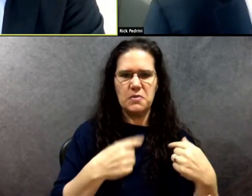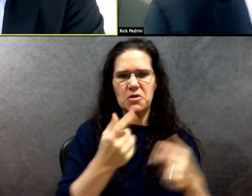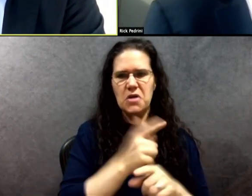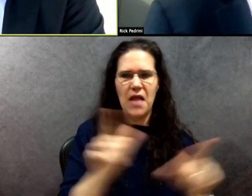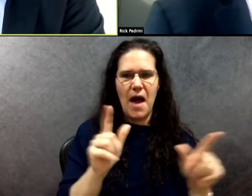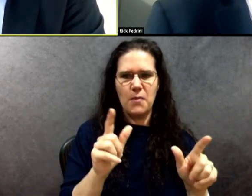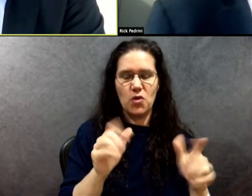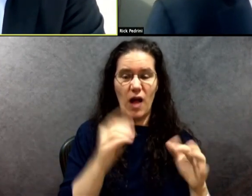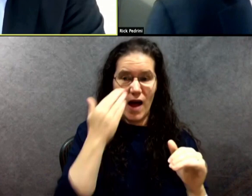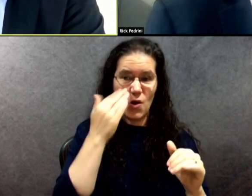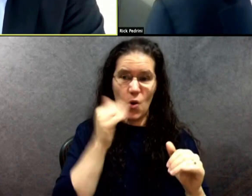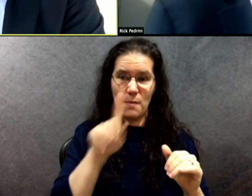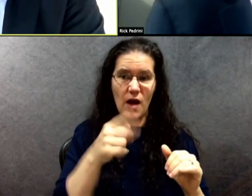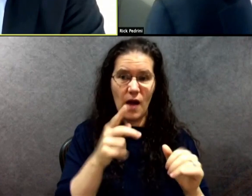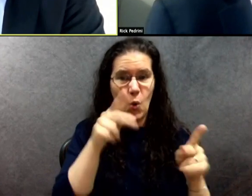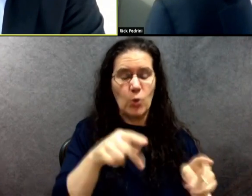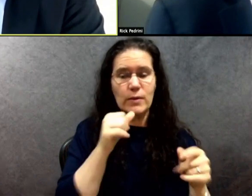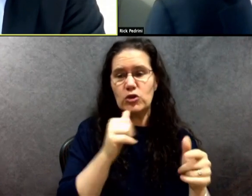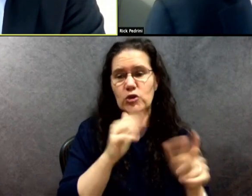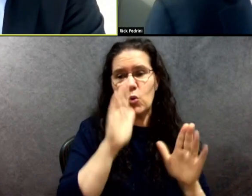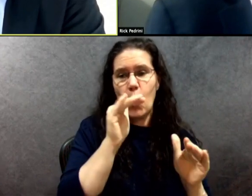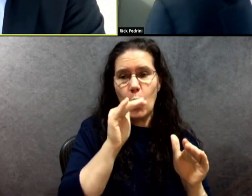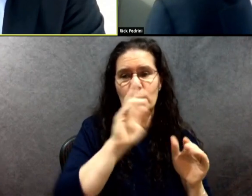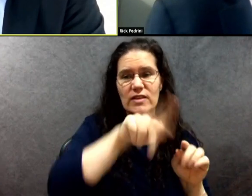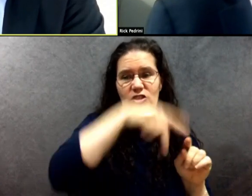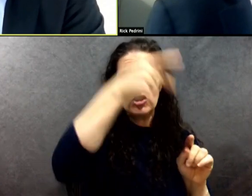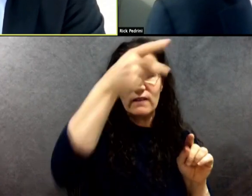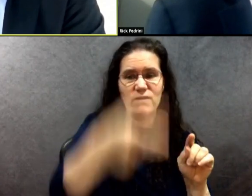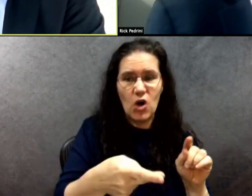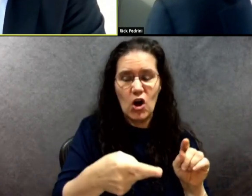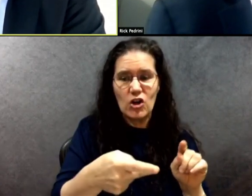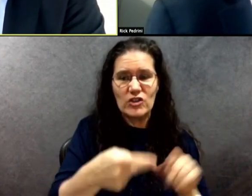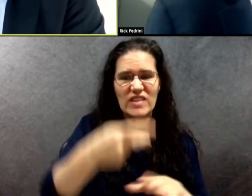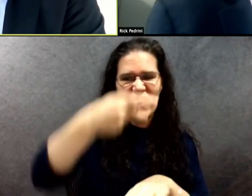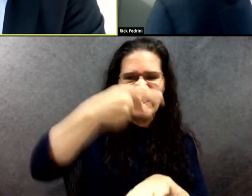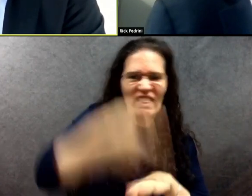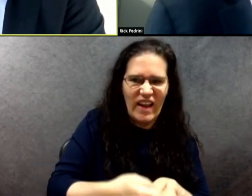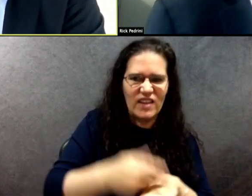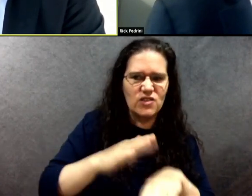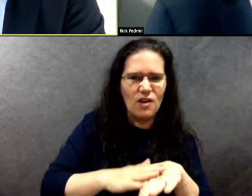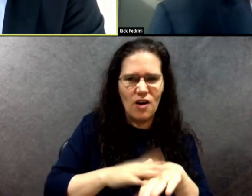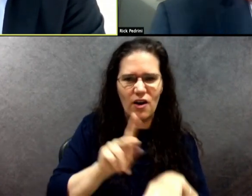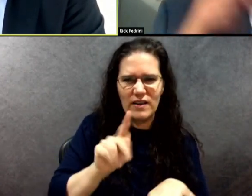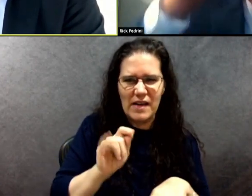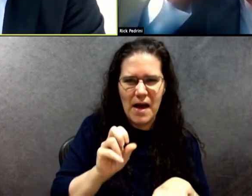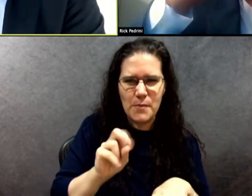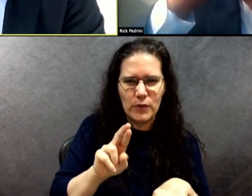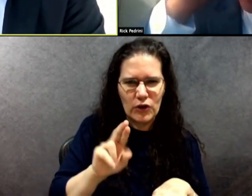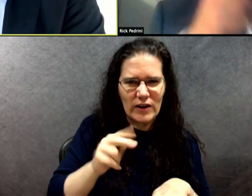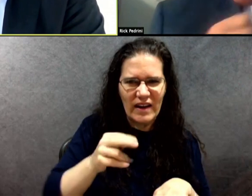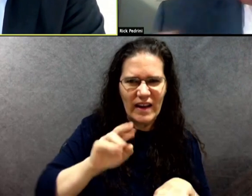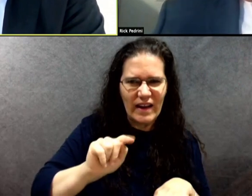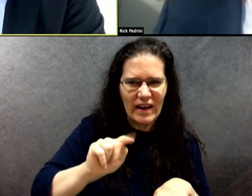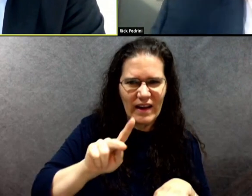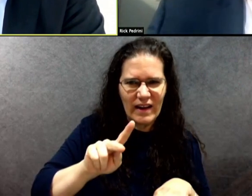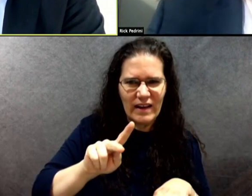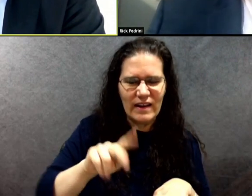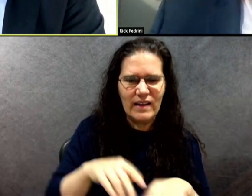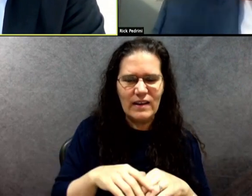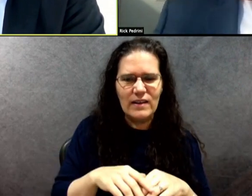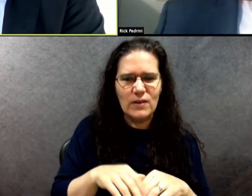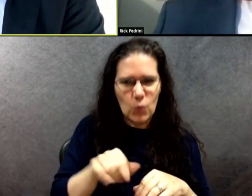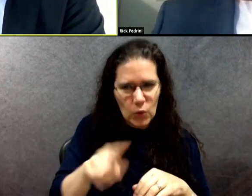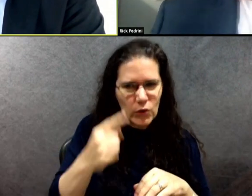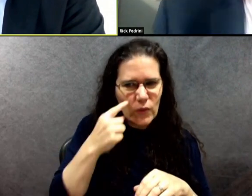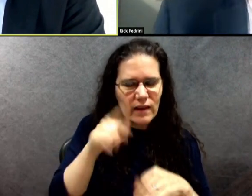fall and land on Kaepernick. Um, what do you think of those words now? Um, you know, again,